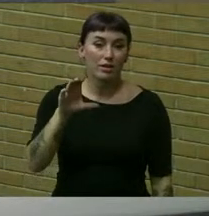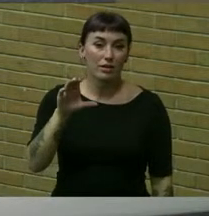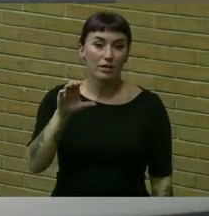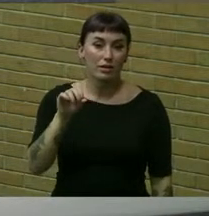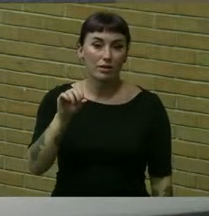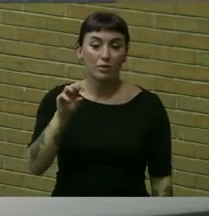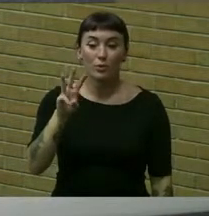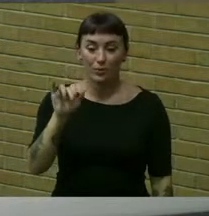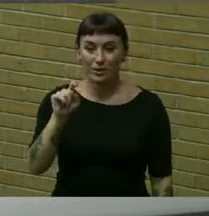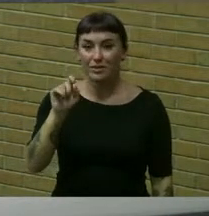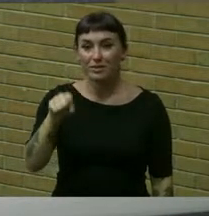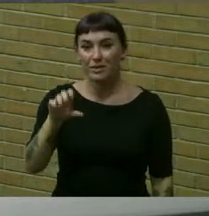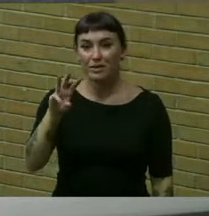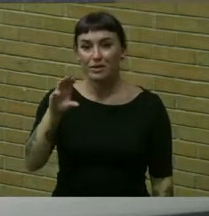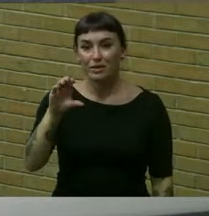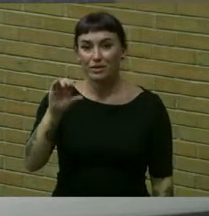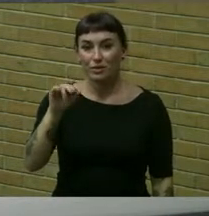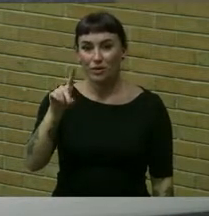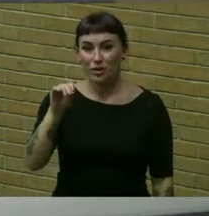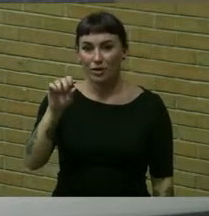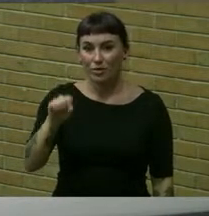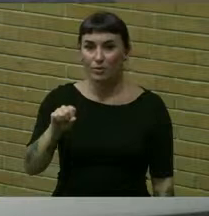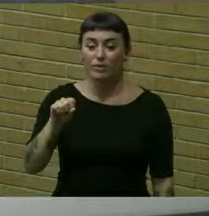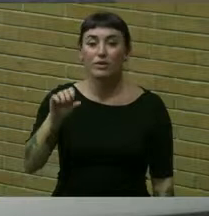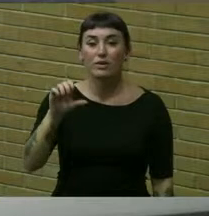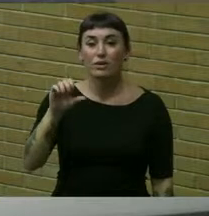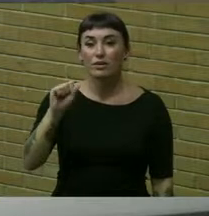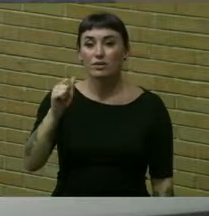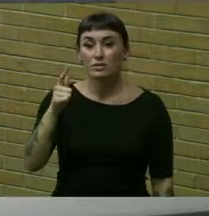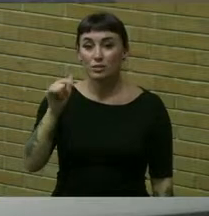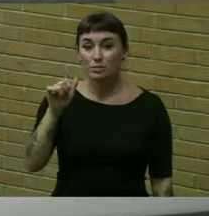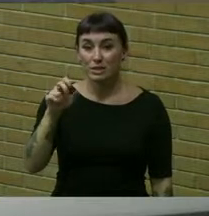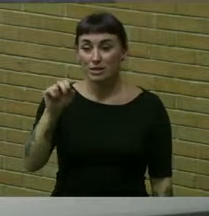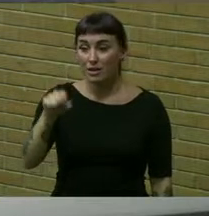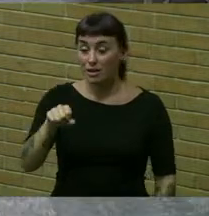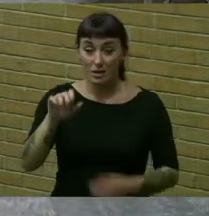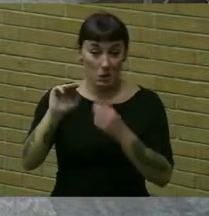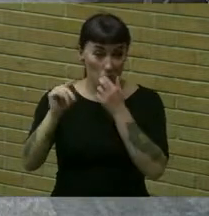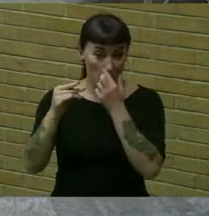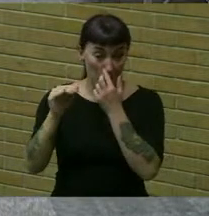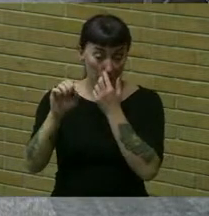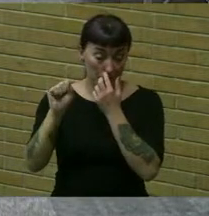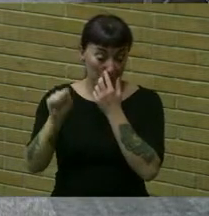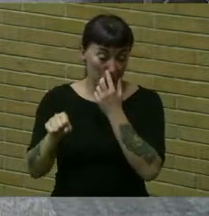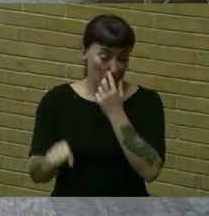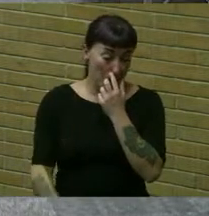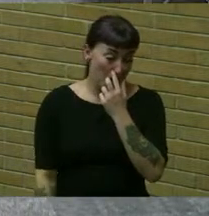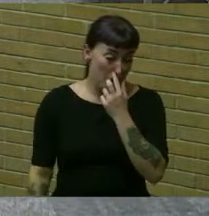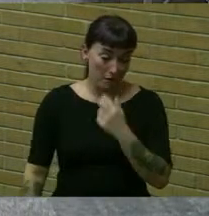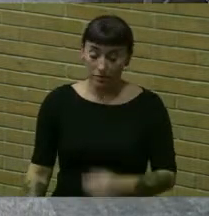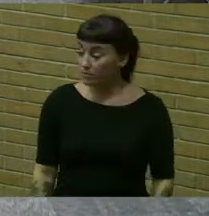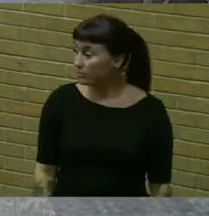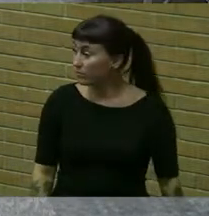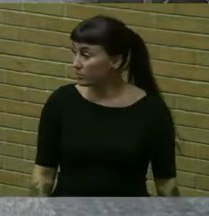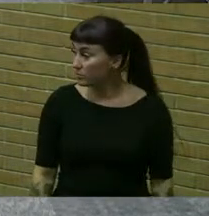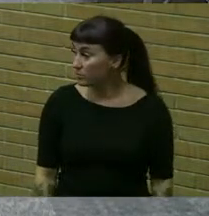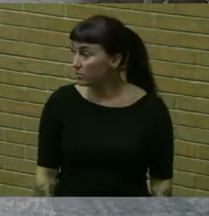council member wilk aye council member corrado aye council member salzman aye supervisor manley aye